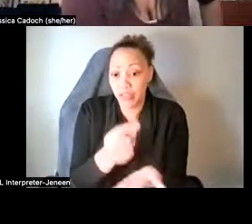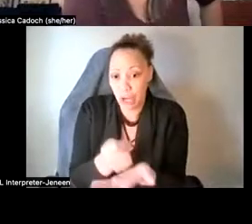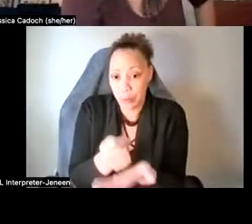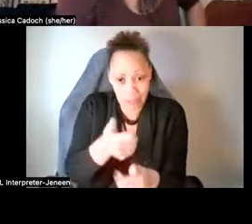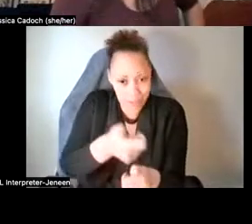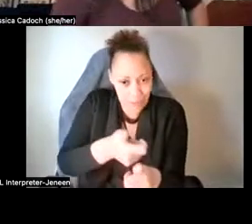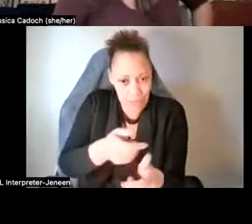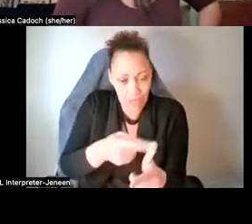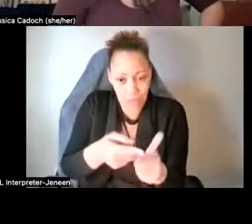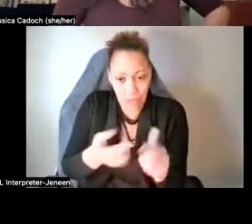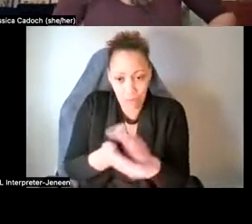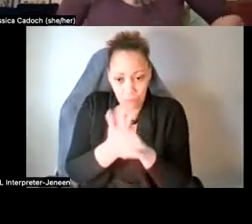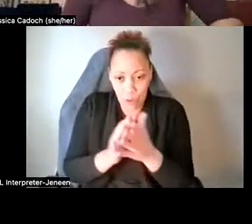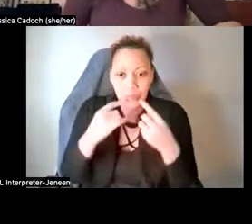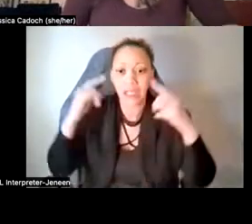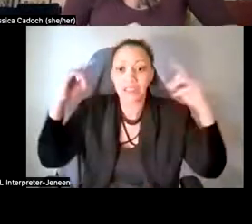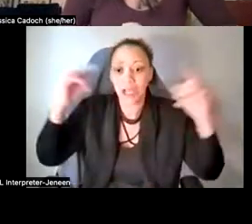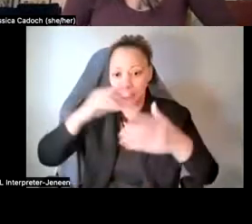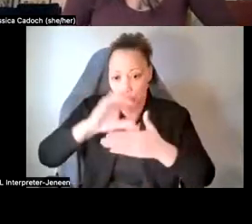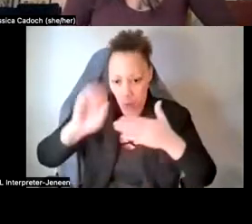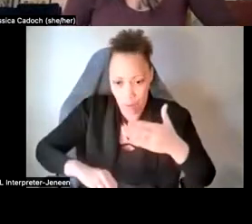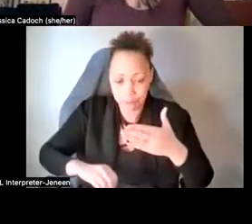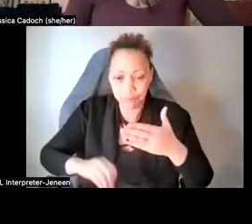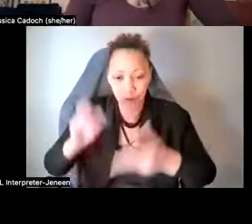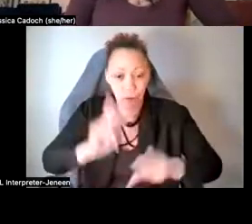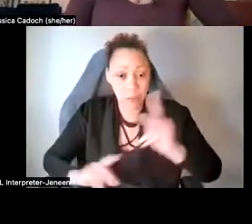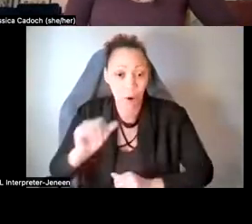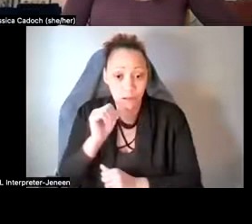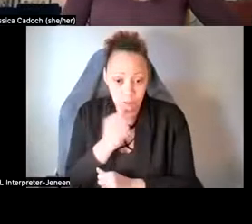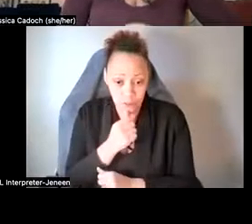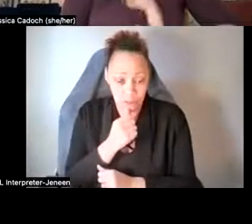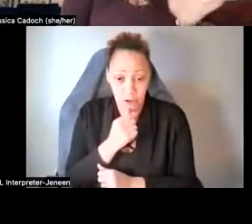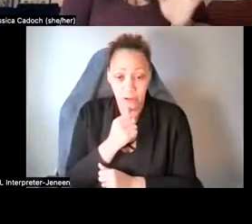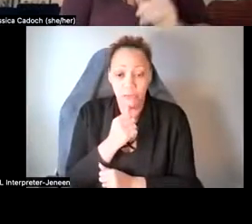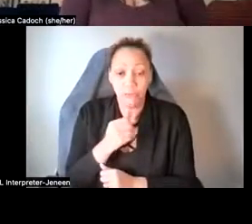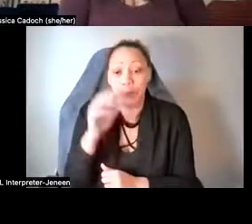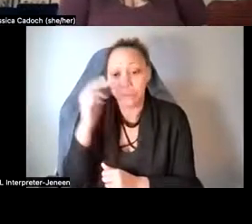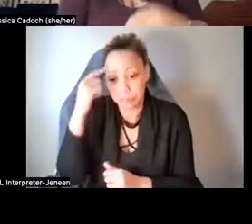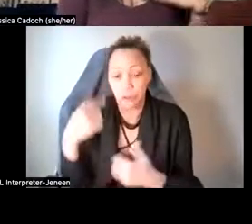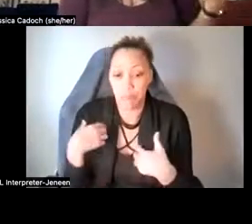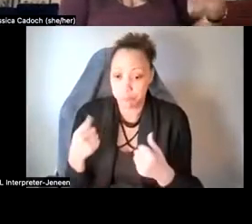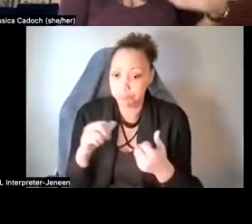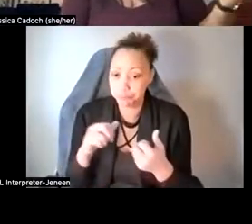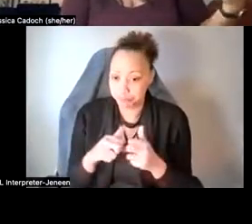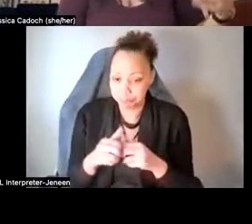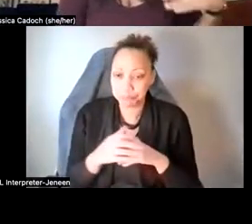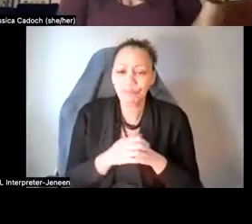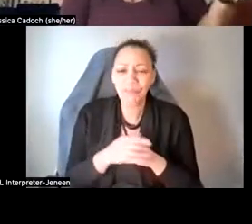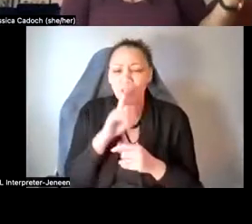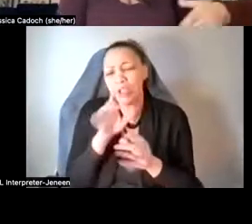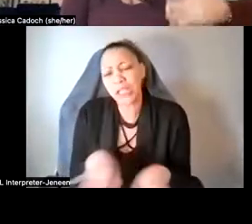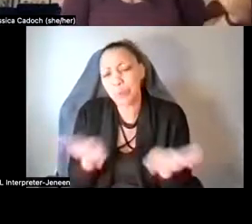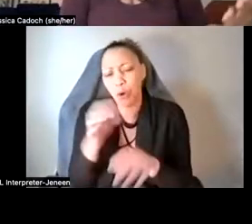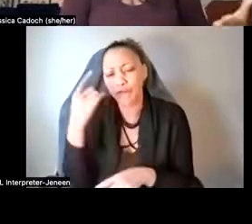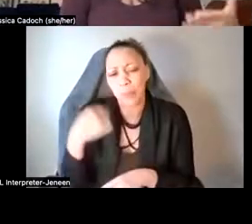to a successful outcome for people who are suffering with various mental illnesses. So that's just important for me to say, because there's a lot of